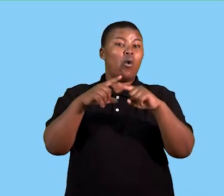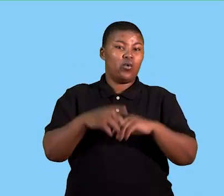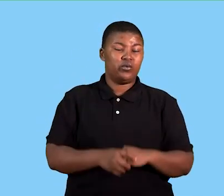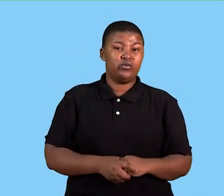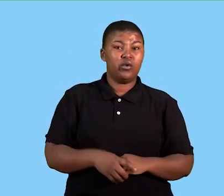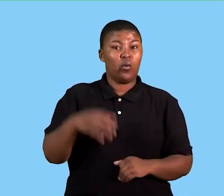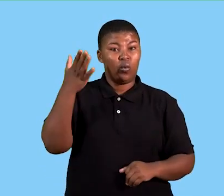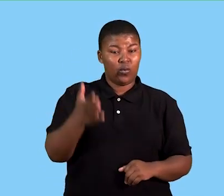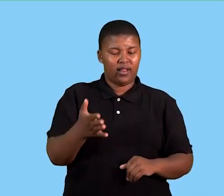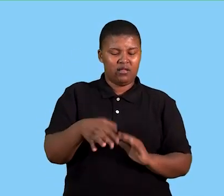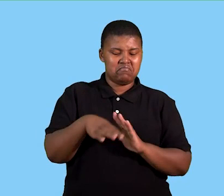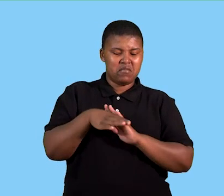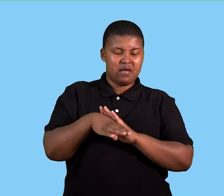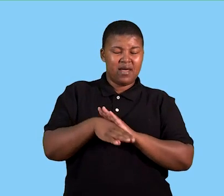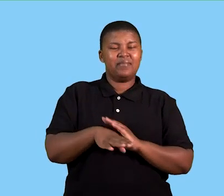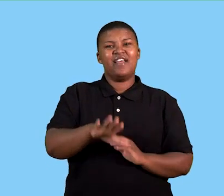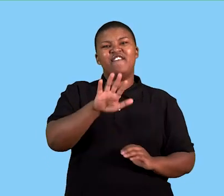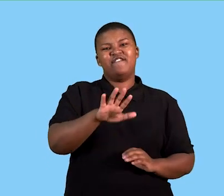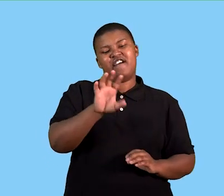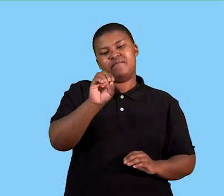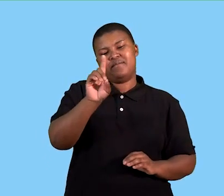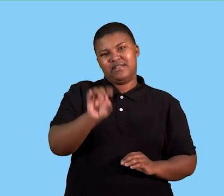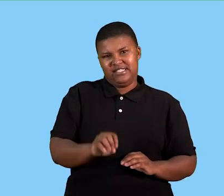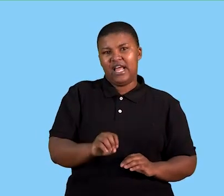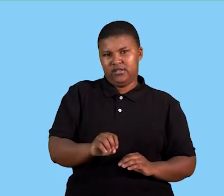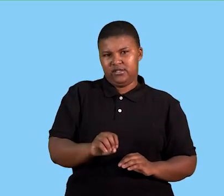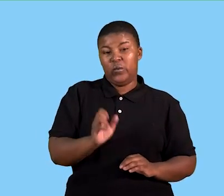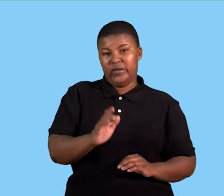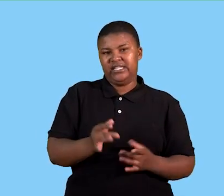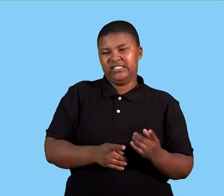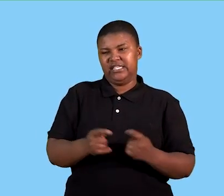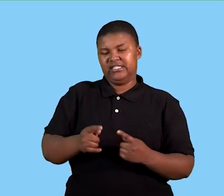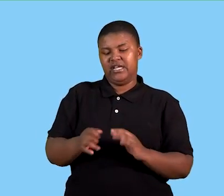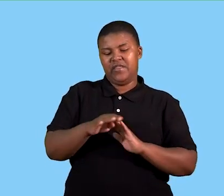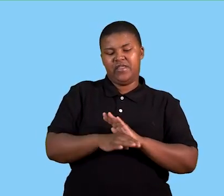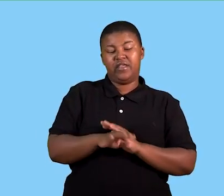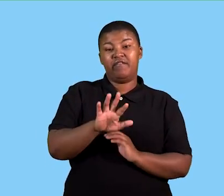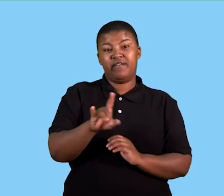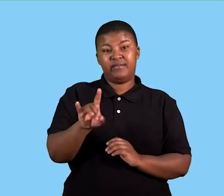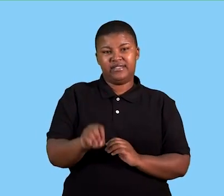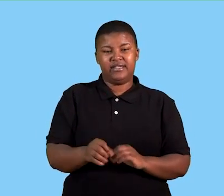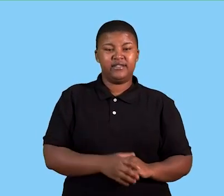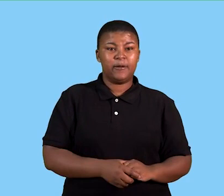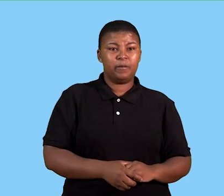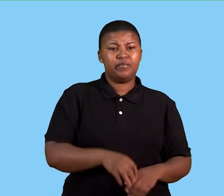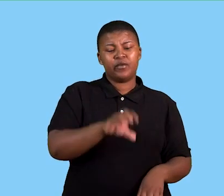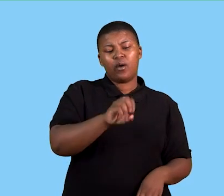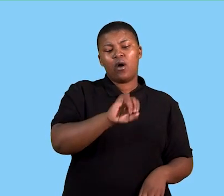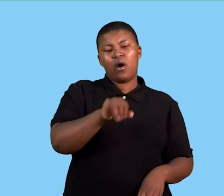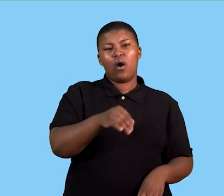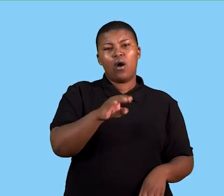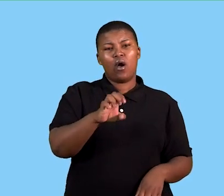5%. So that is what she wants to achieve with her product. The objective then says,